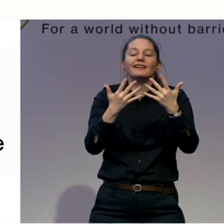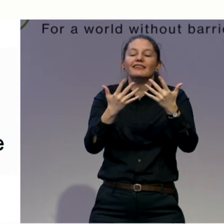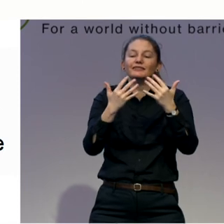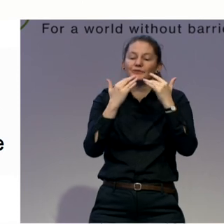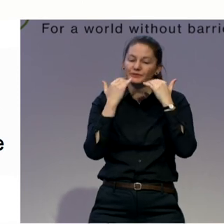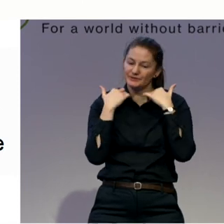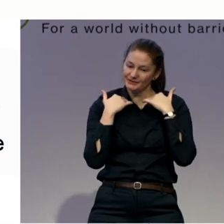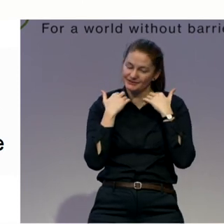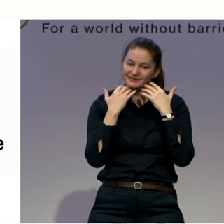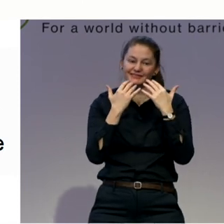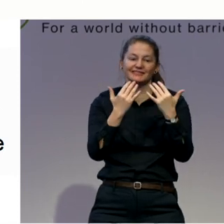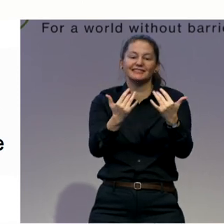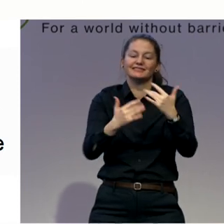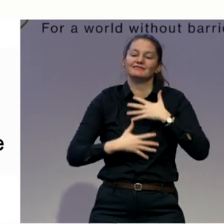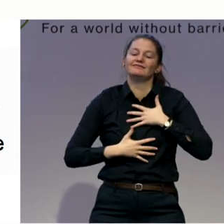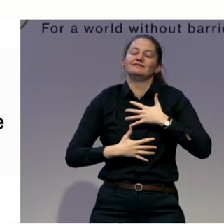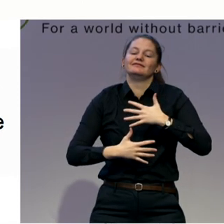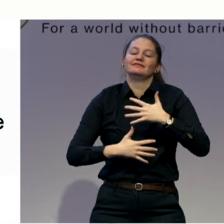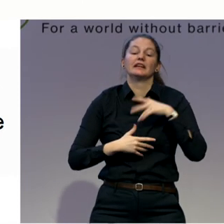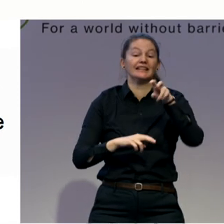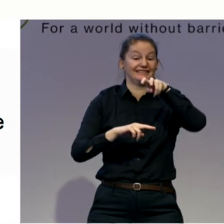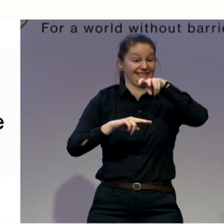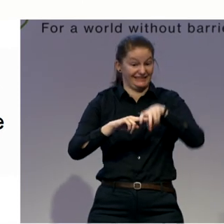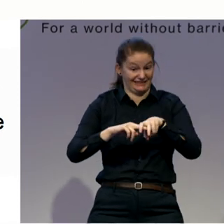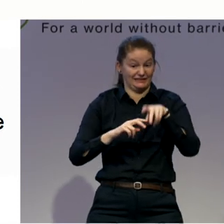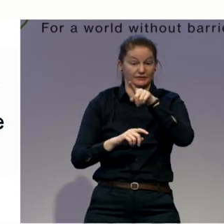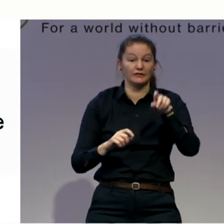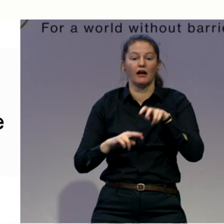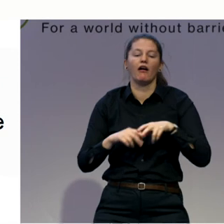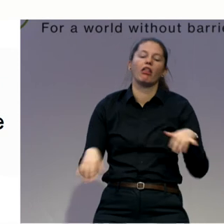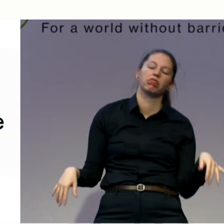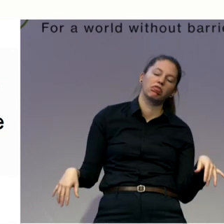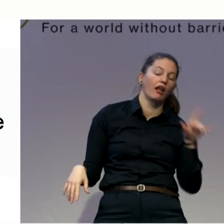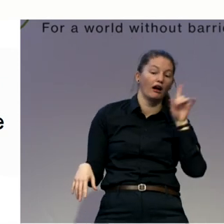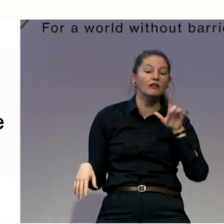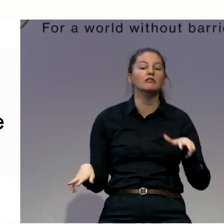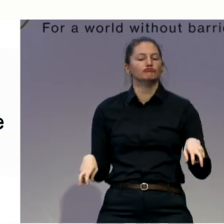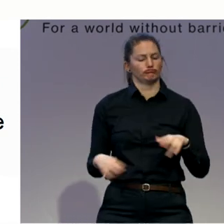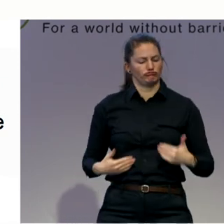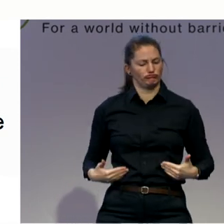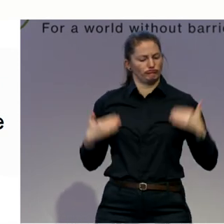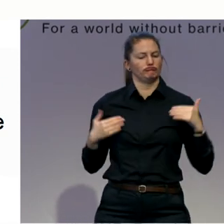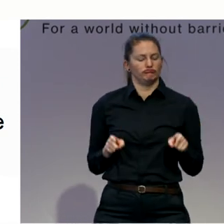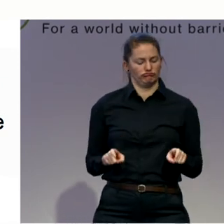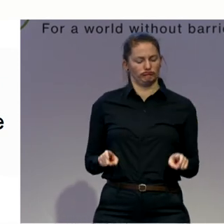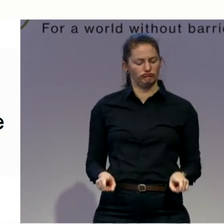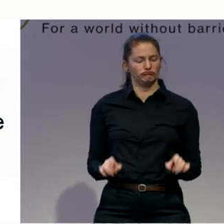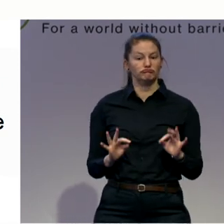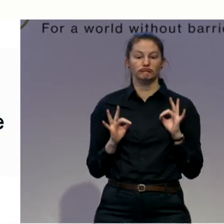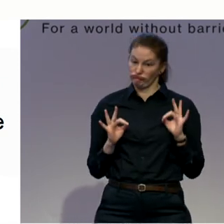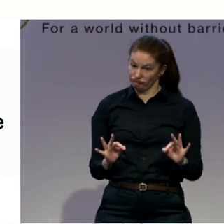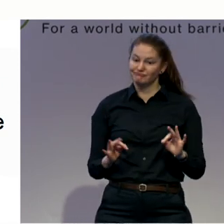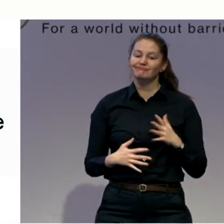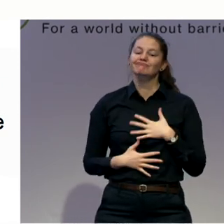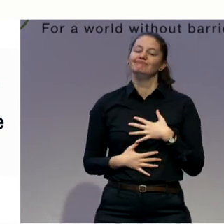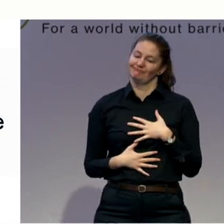Sit super tall in your chair. Find the center of your seat bones. Imagine